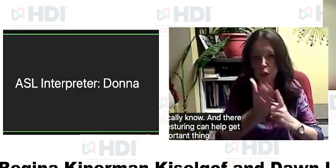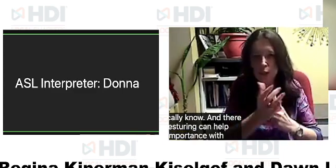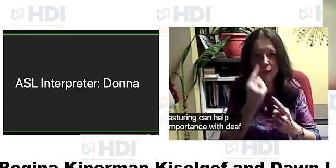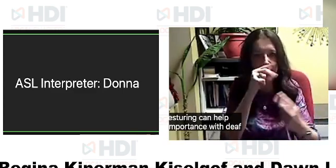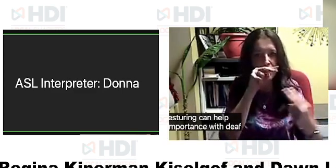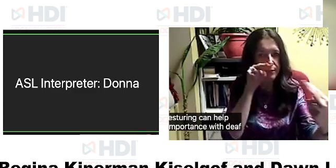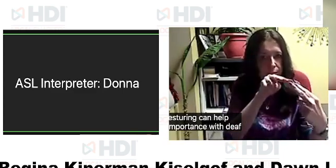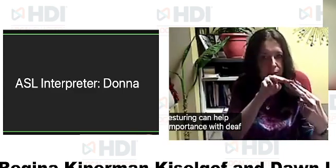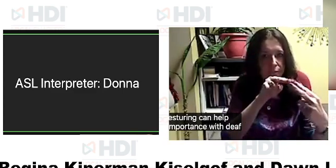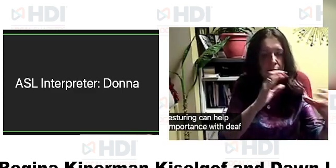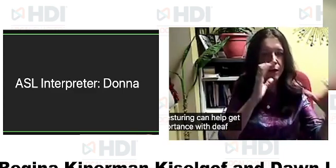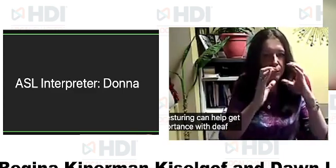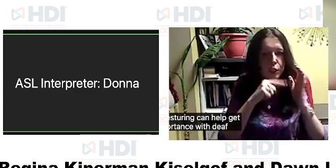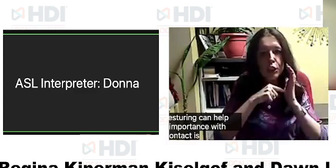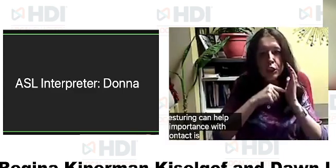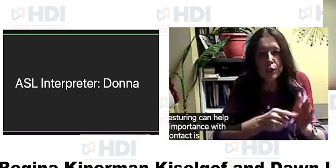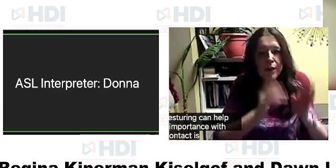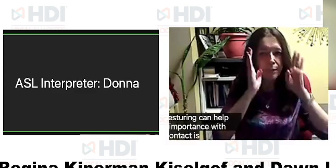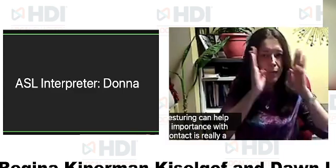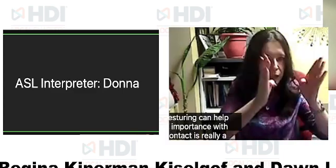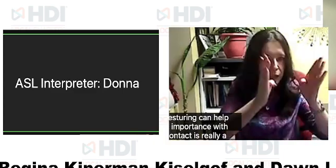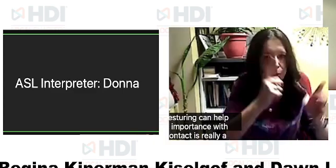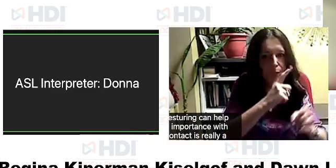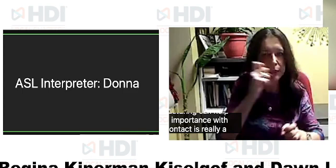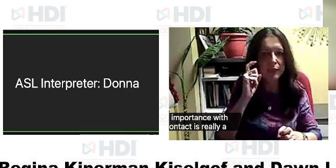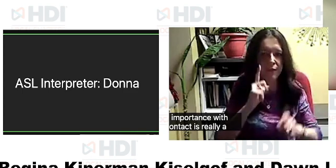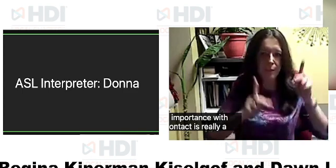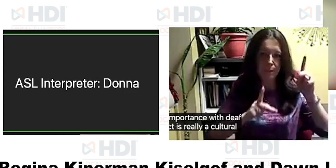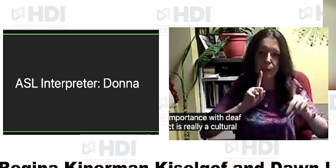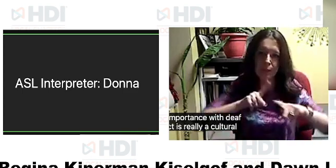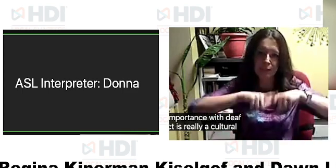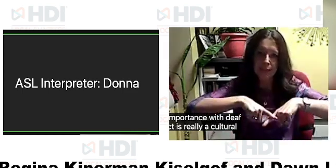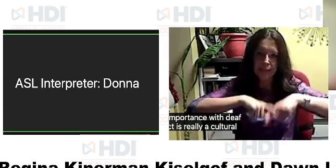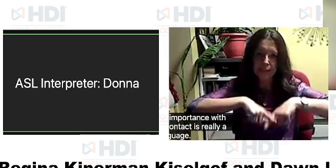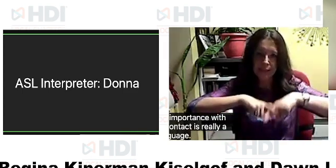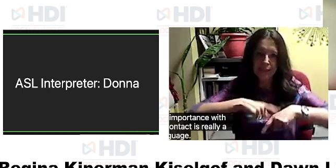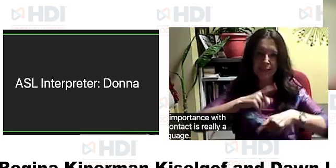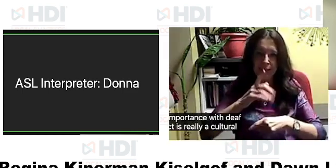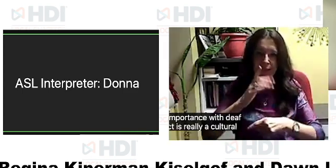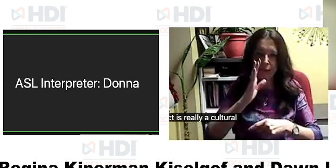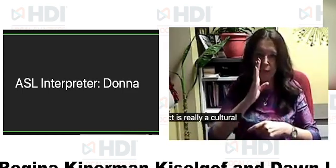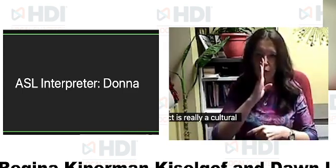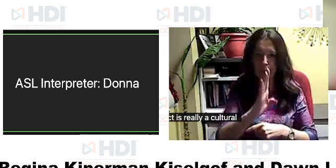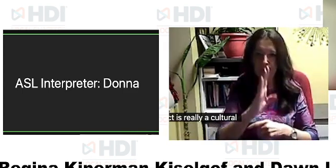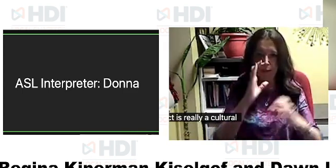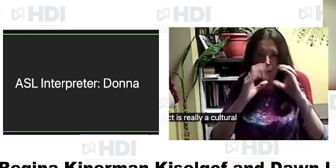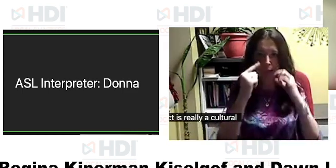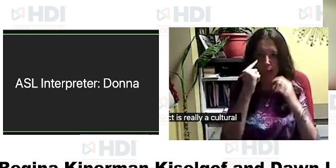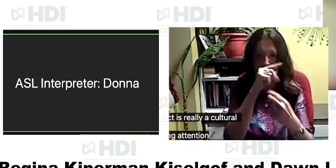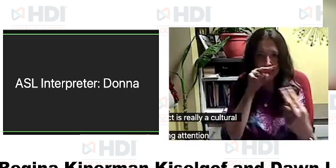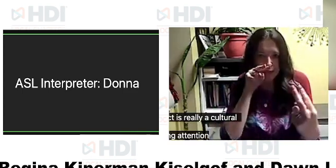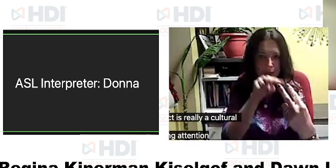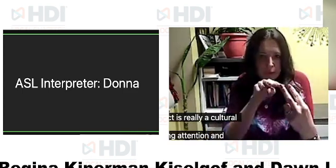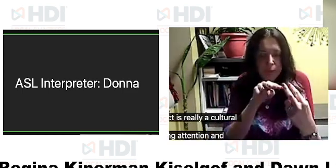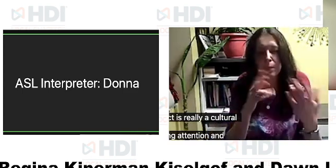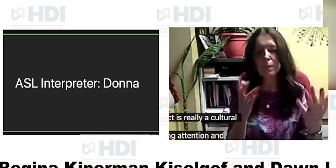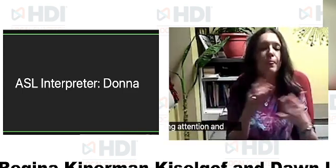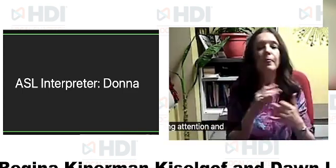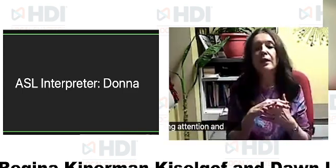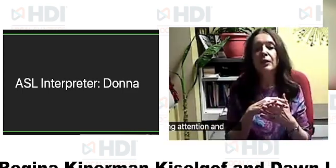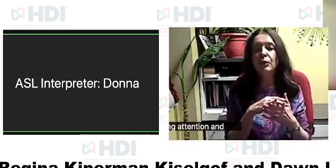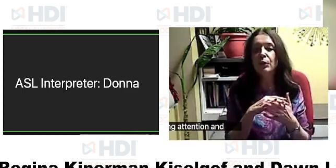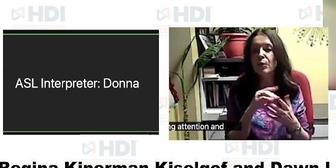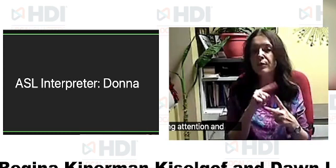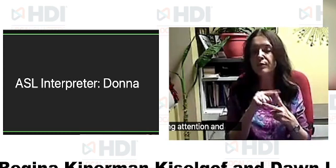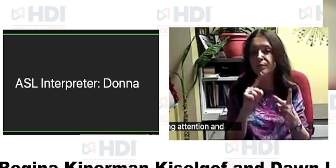to make eye contact it's really a cultural component of our language to make sure that you're paying attention and really showing the person